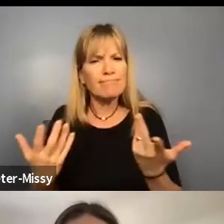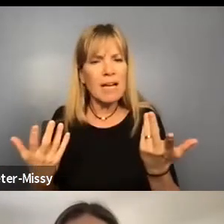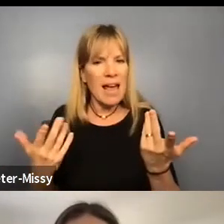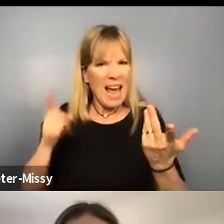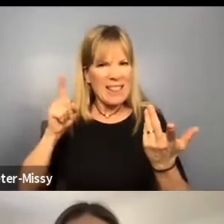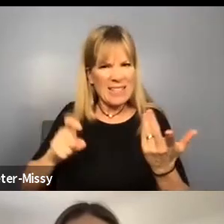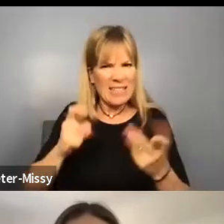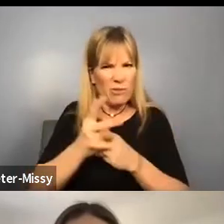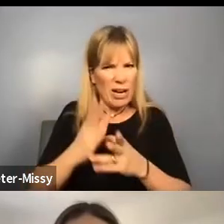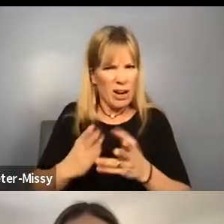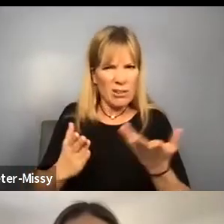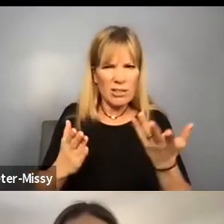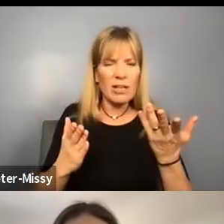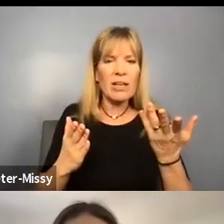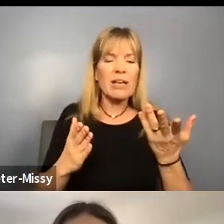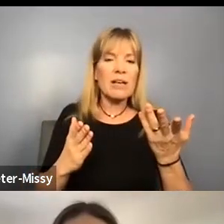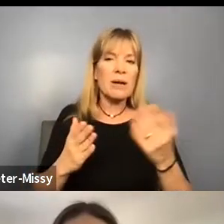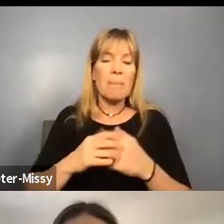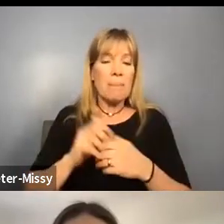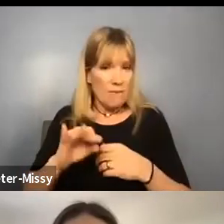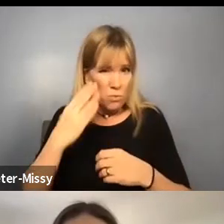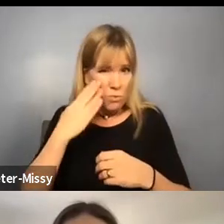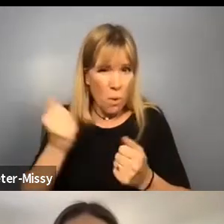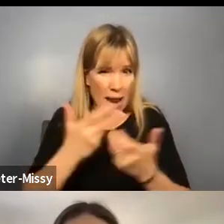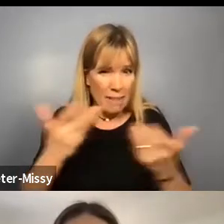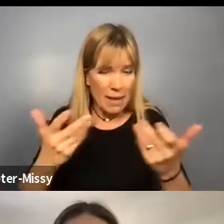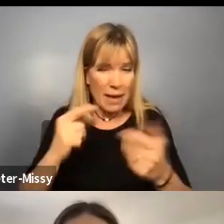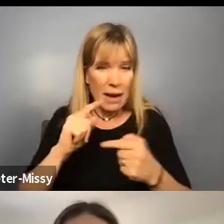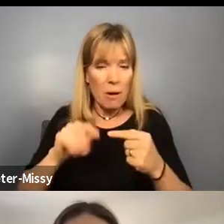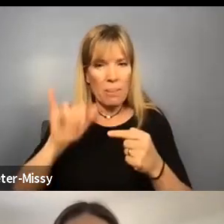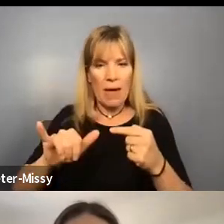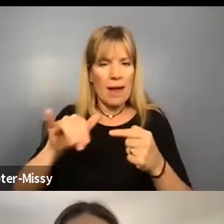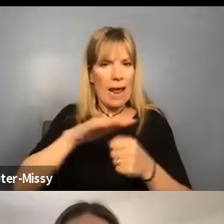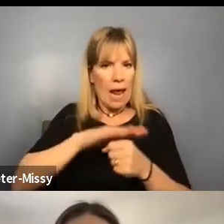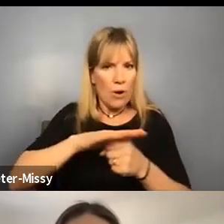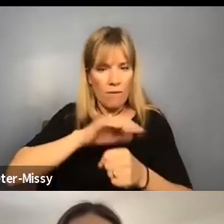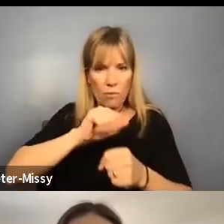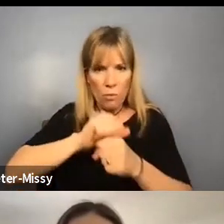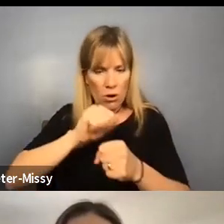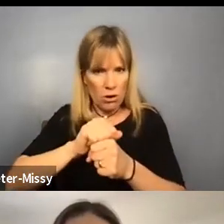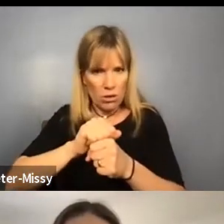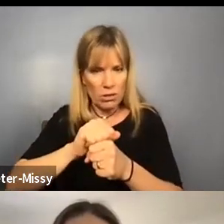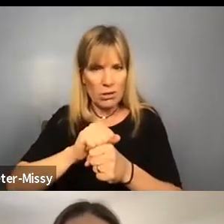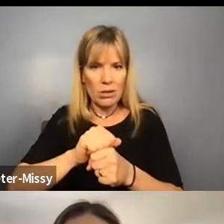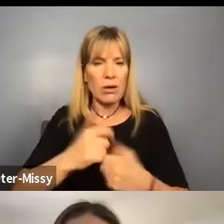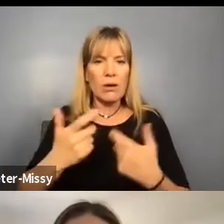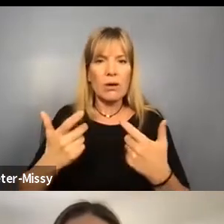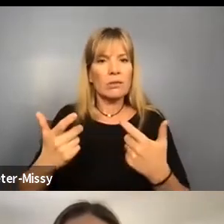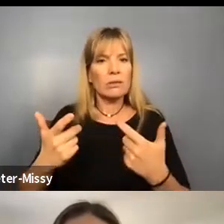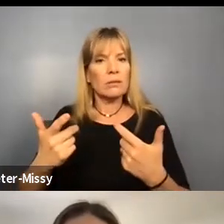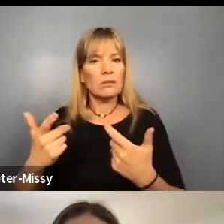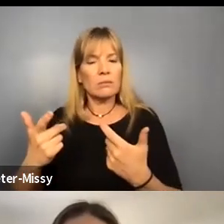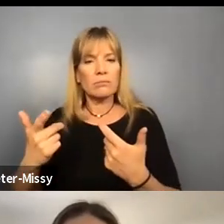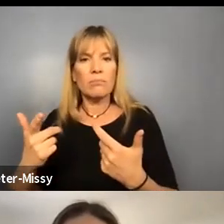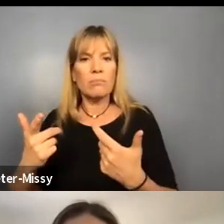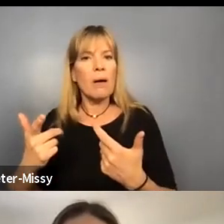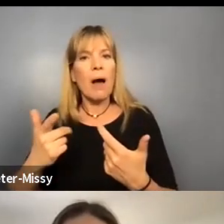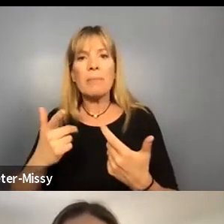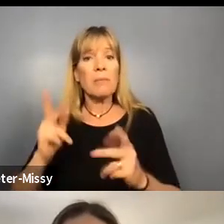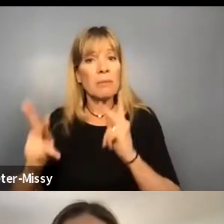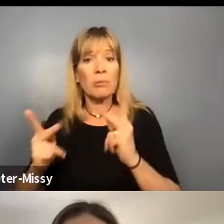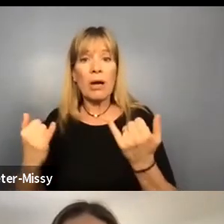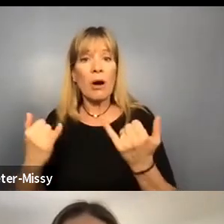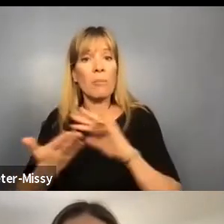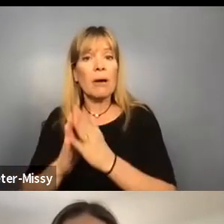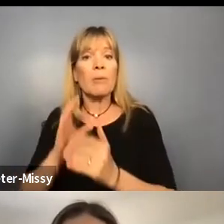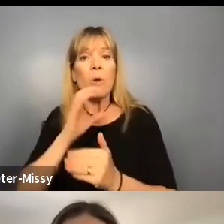for caregivers. If you know anything about, you know, that, that area of work in, and the needs of society, society is aging and the need